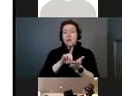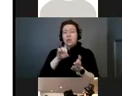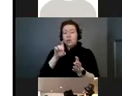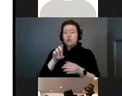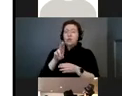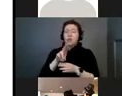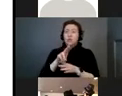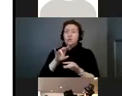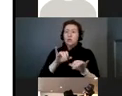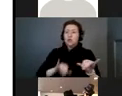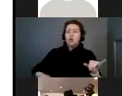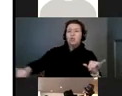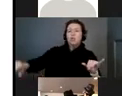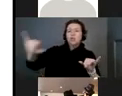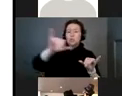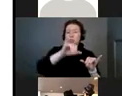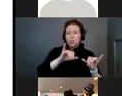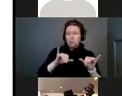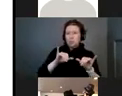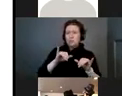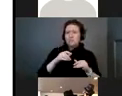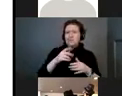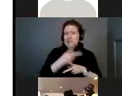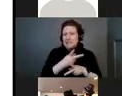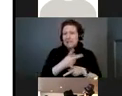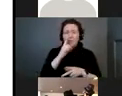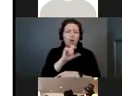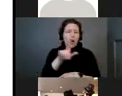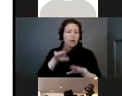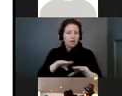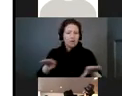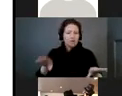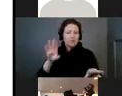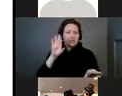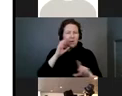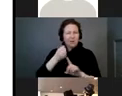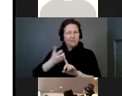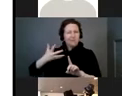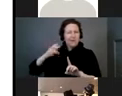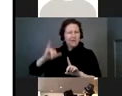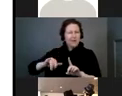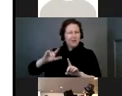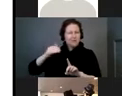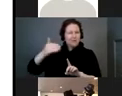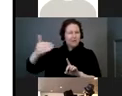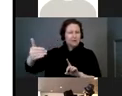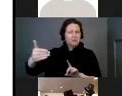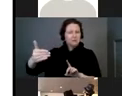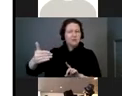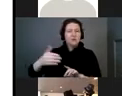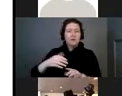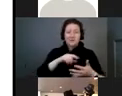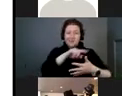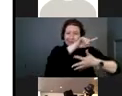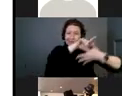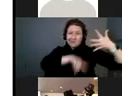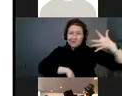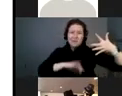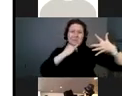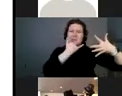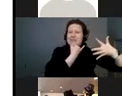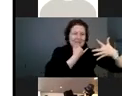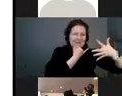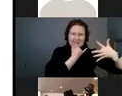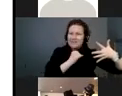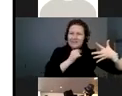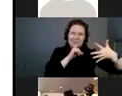precautions with all children. So, and I think I'll go into that a little bit more on the next slide. So, all those myths, they're not true,